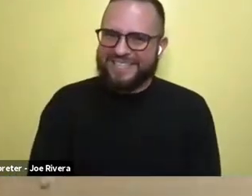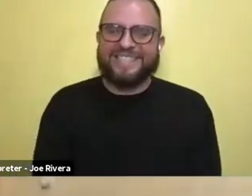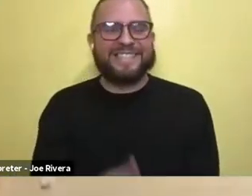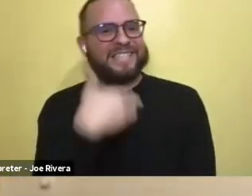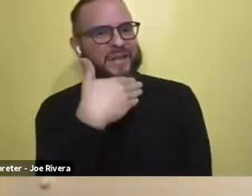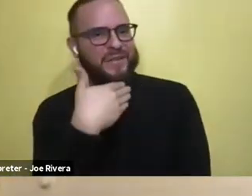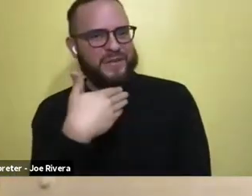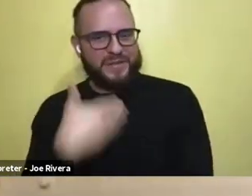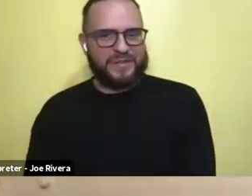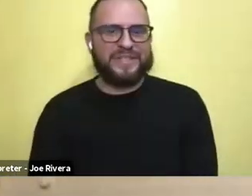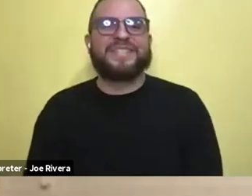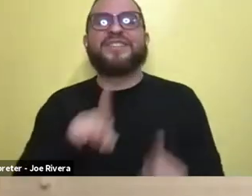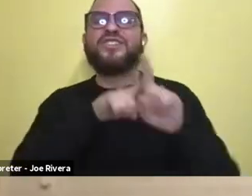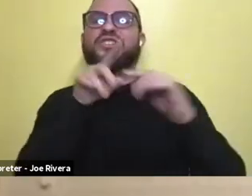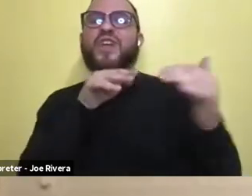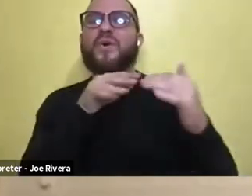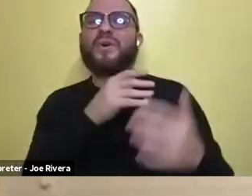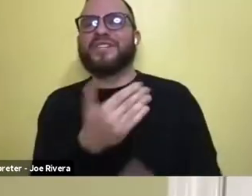Star Wars hit me up.